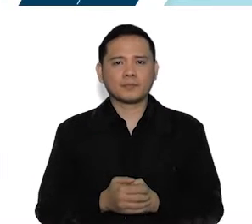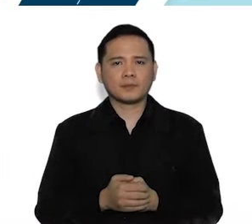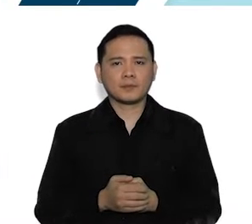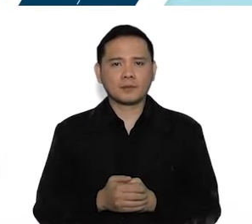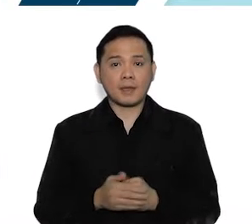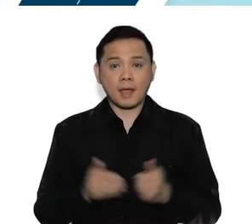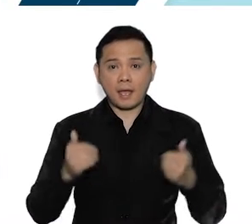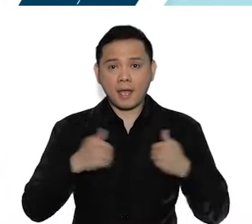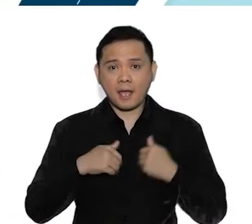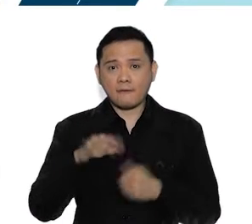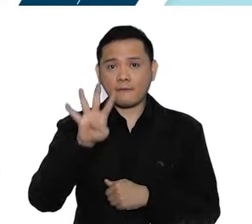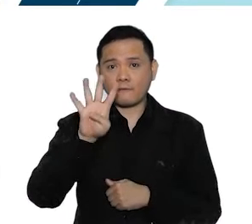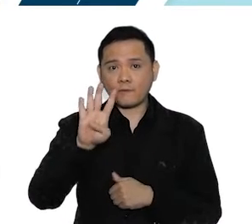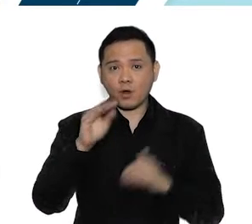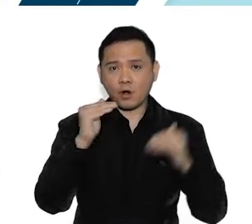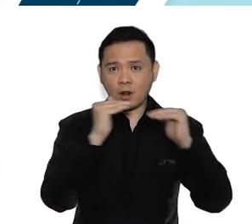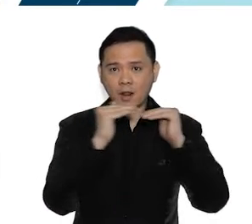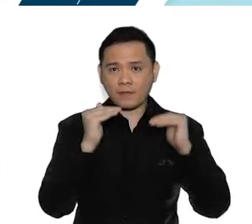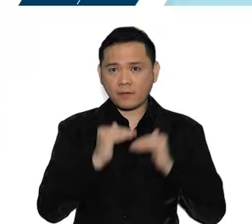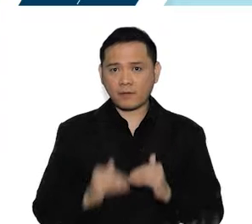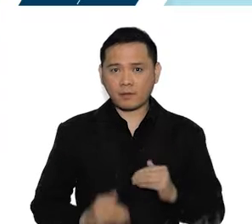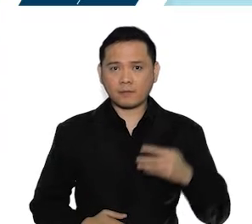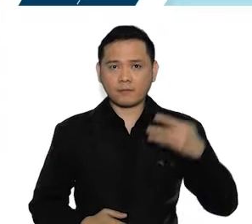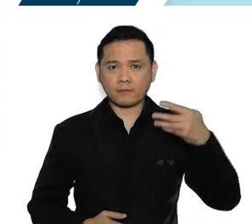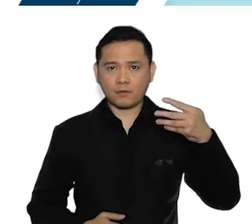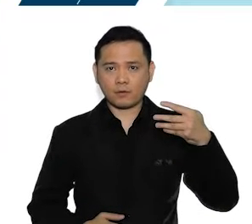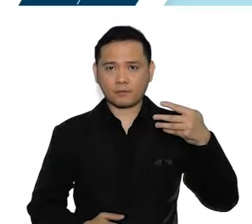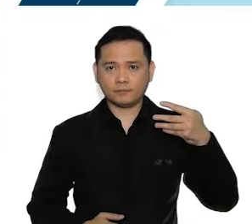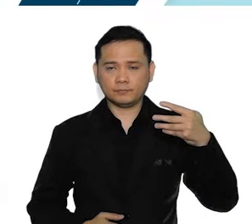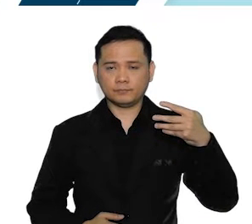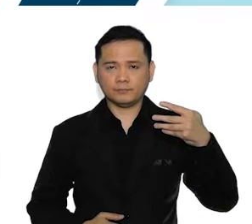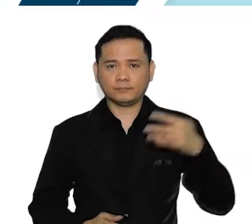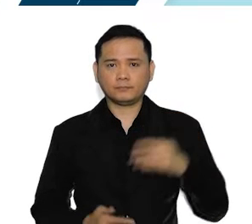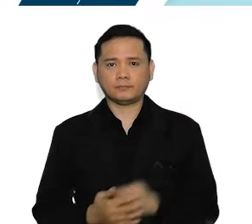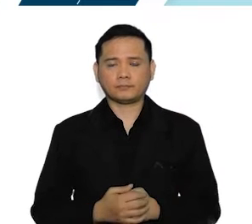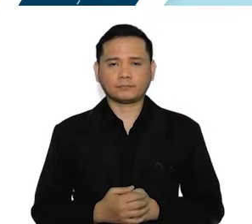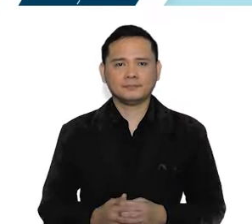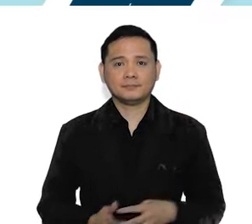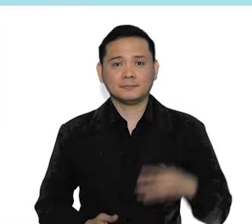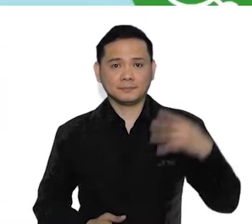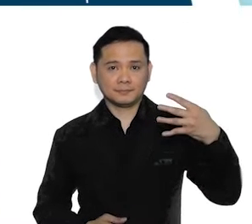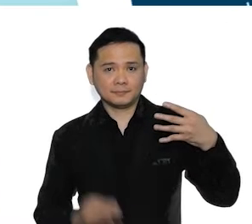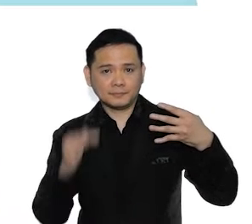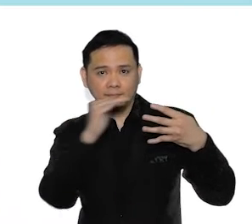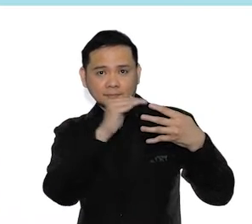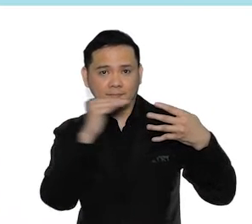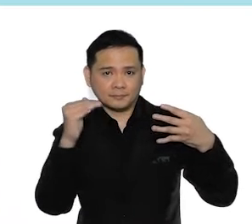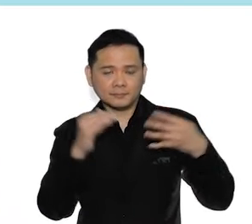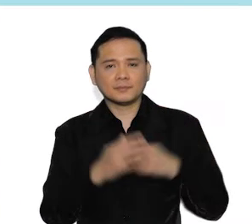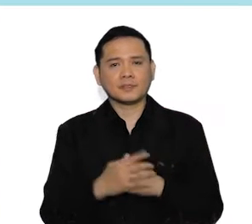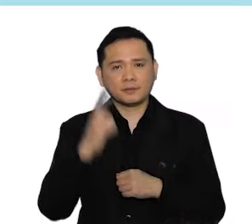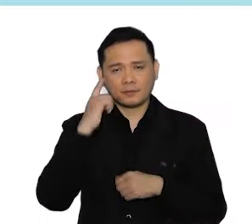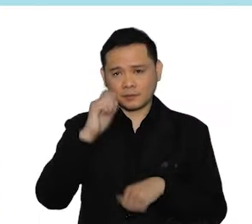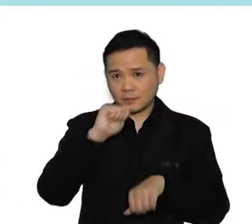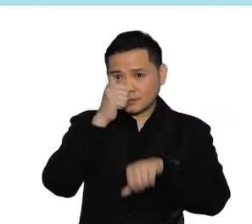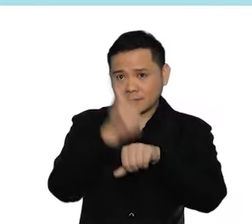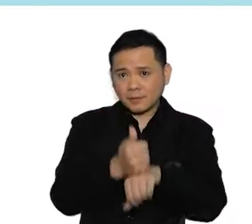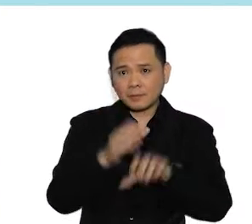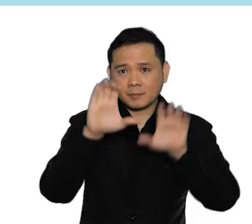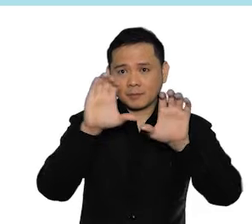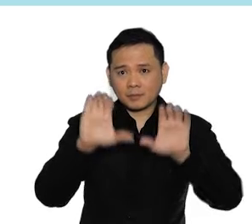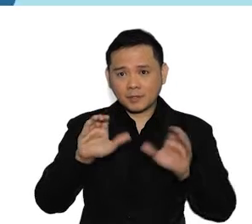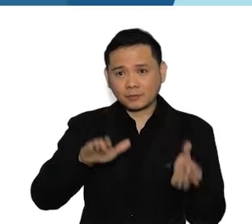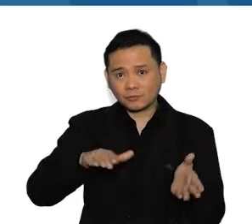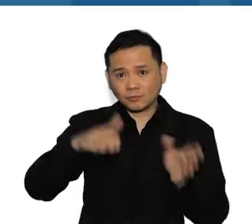The CCE-T is broadly comprised of four main stages. First, in establishing the